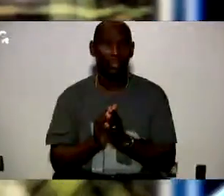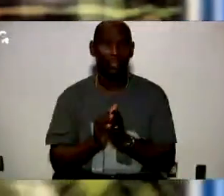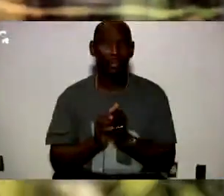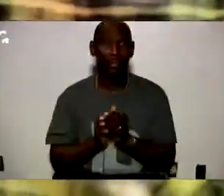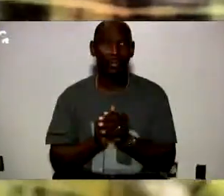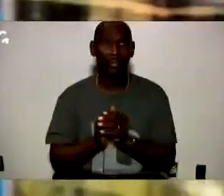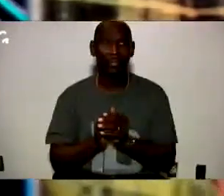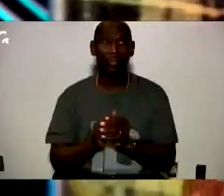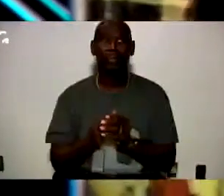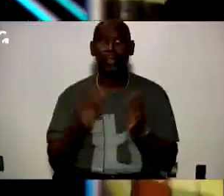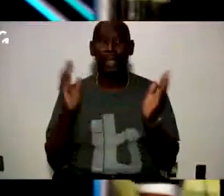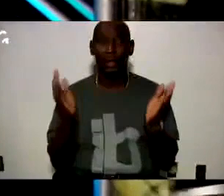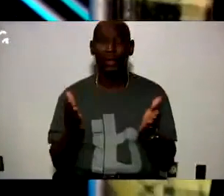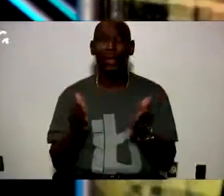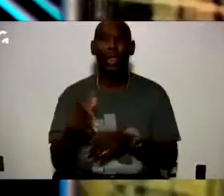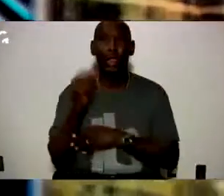after I've heard Scott